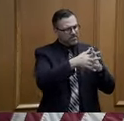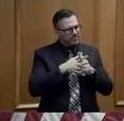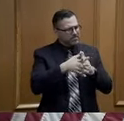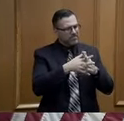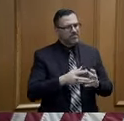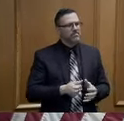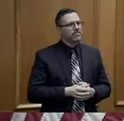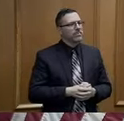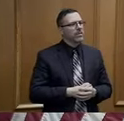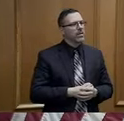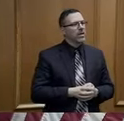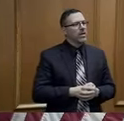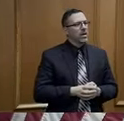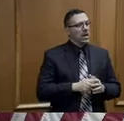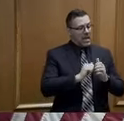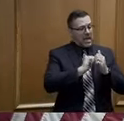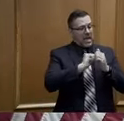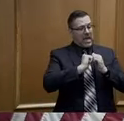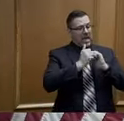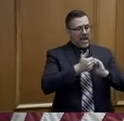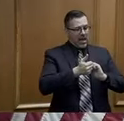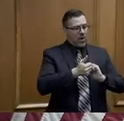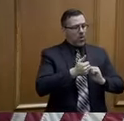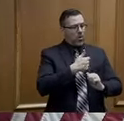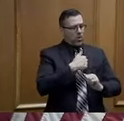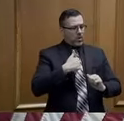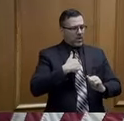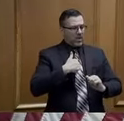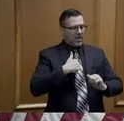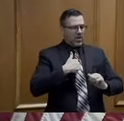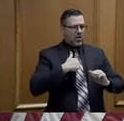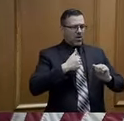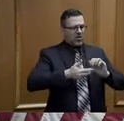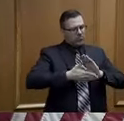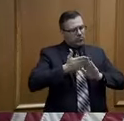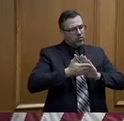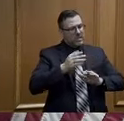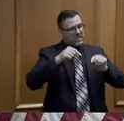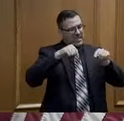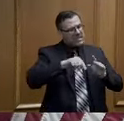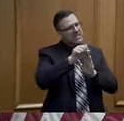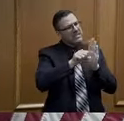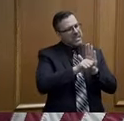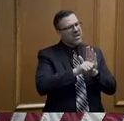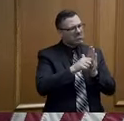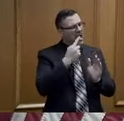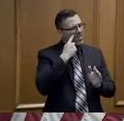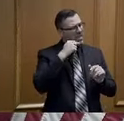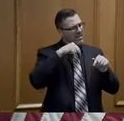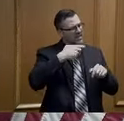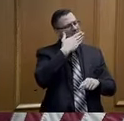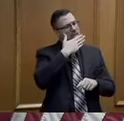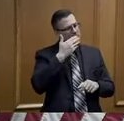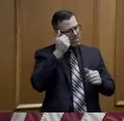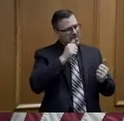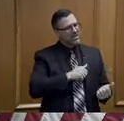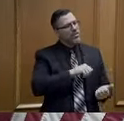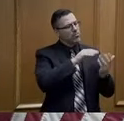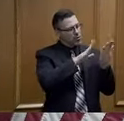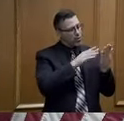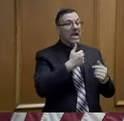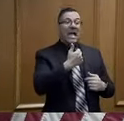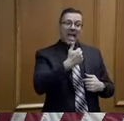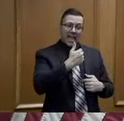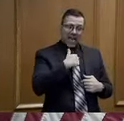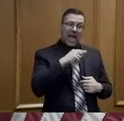that the way we're doing it here in this state for the uniqueness of our state is the best approach, and I evaluate it every